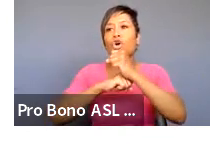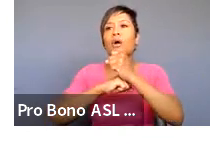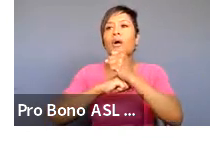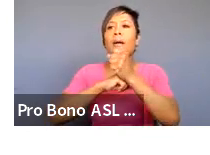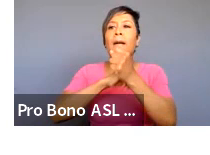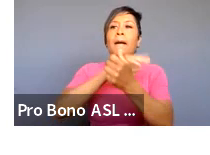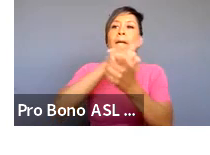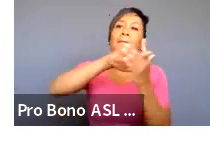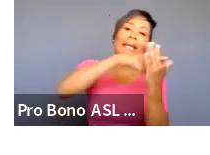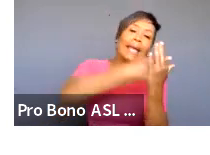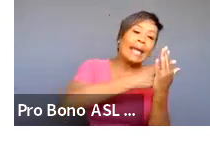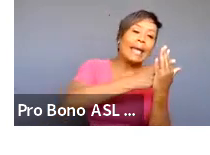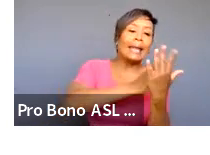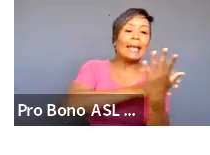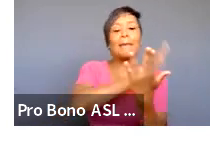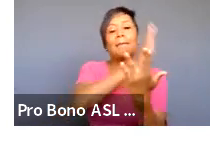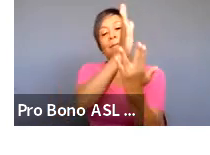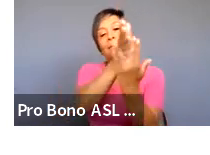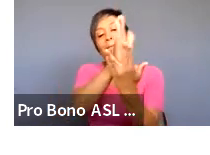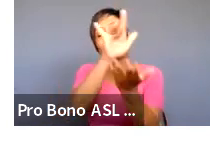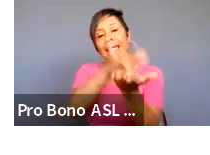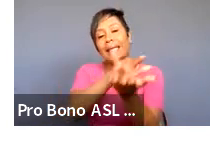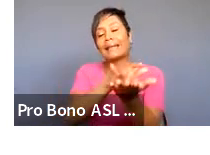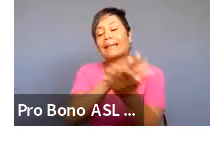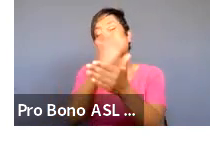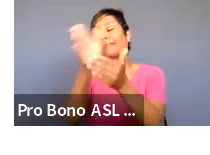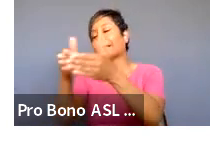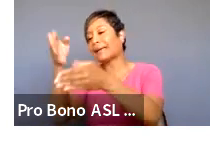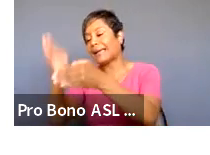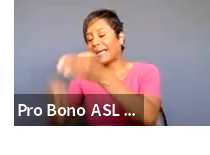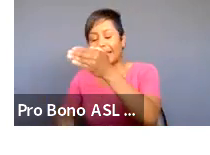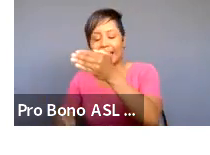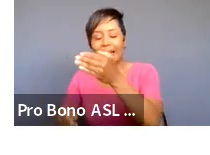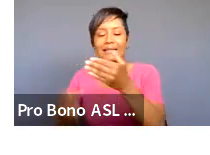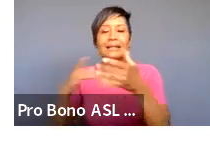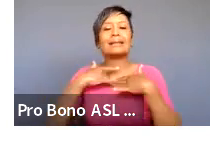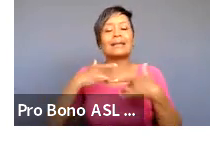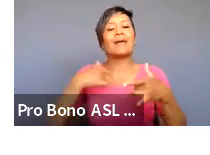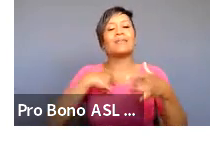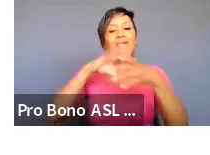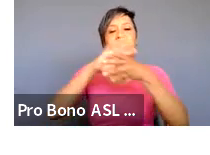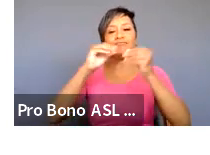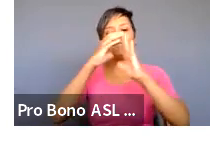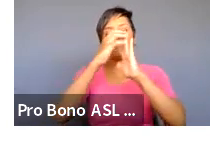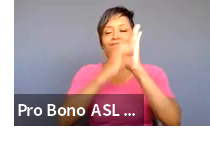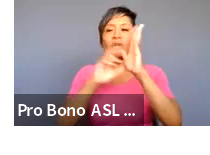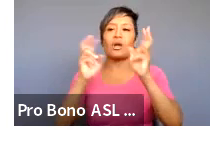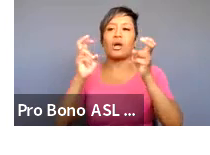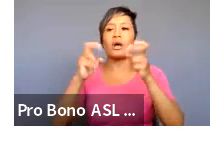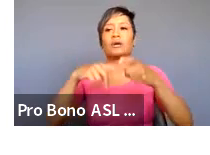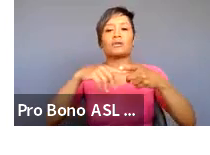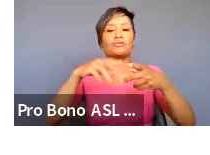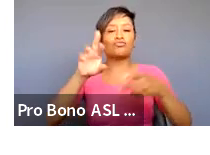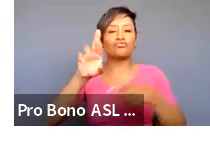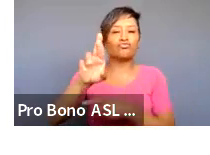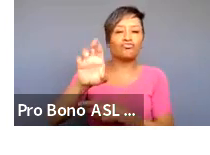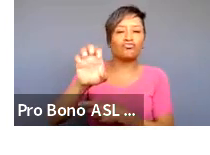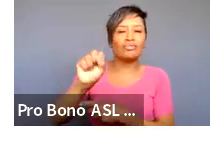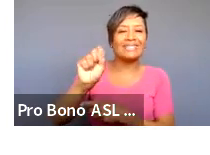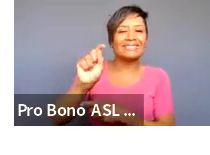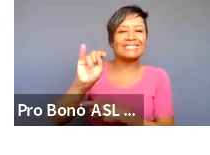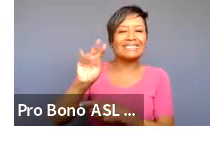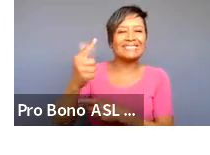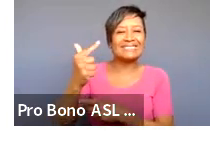and that beginning middle and often has this diagram where there's this resting state right we call it we call it our our initial state